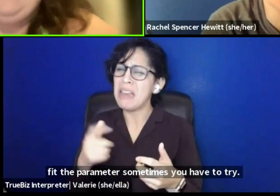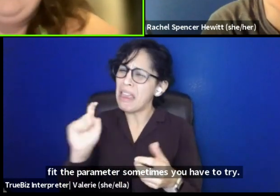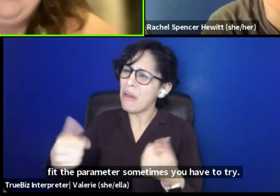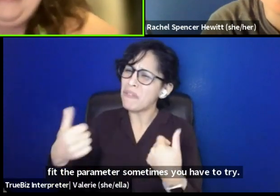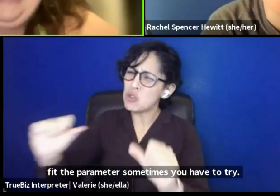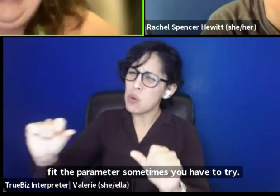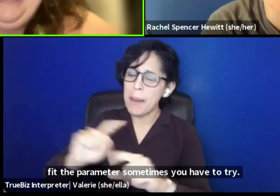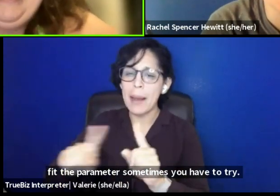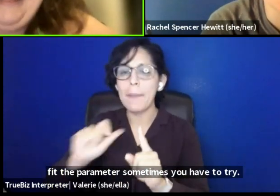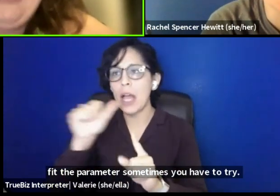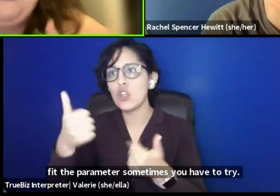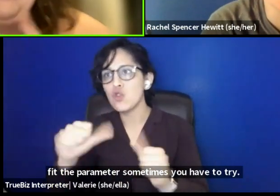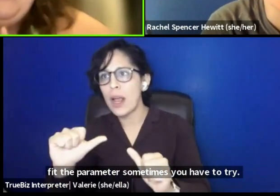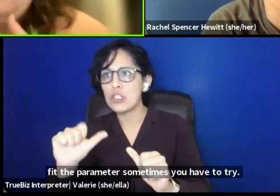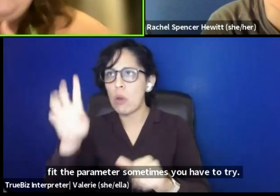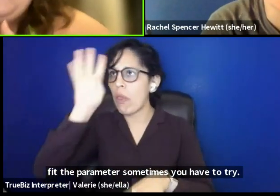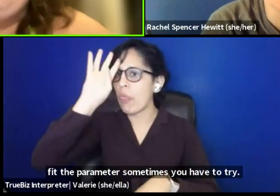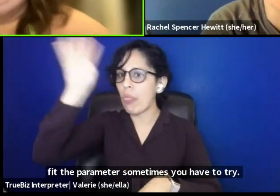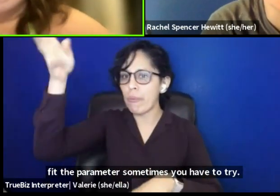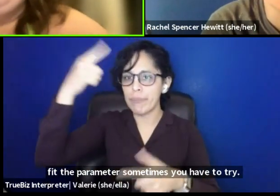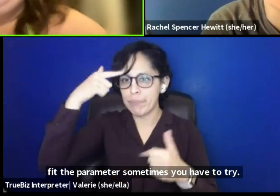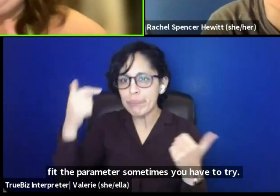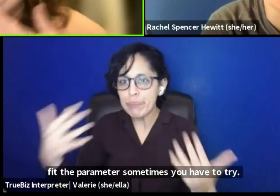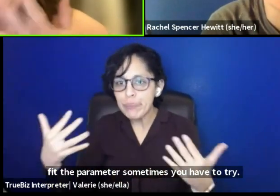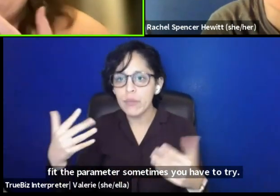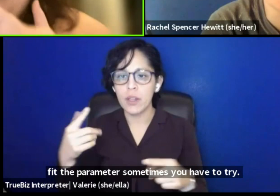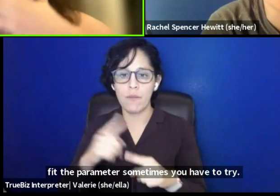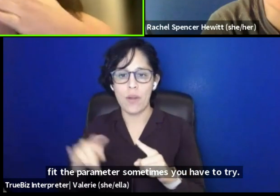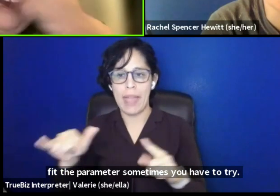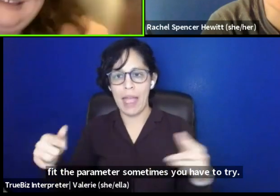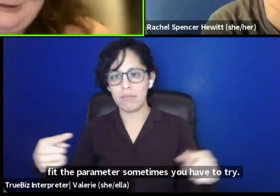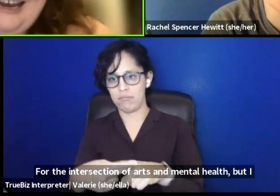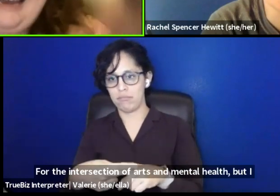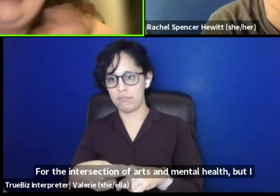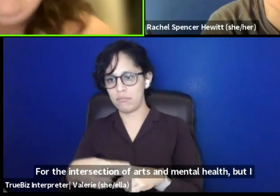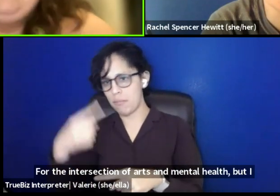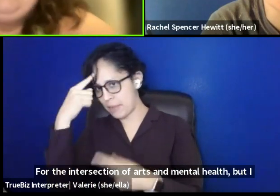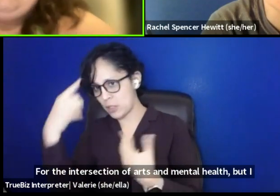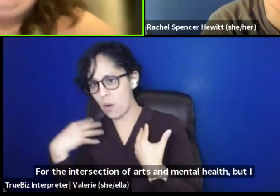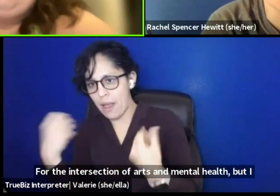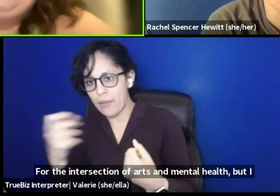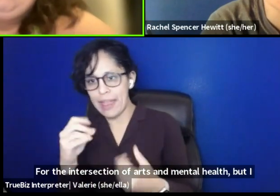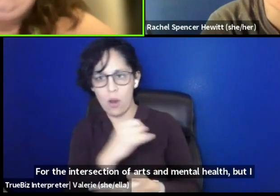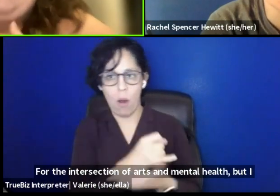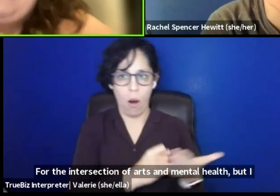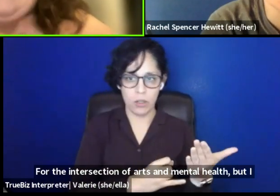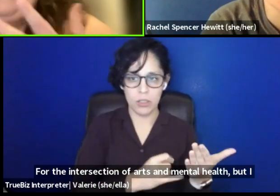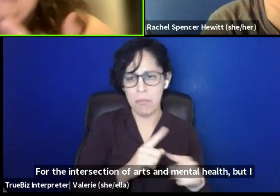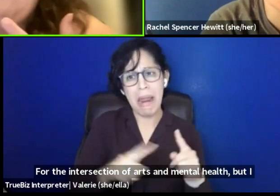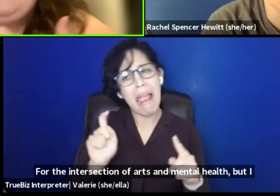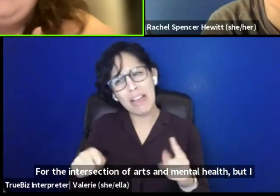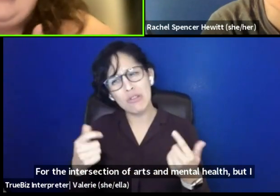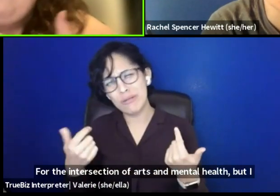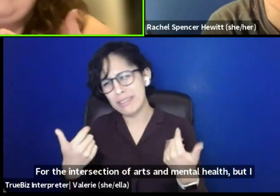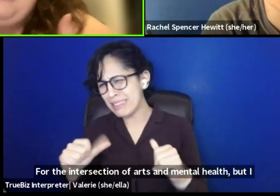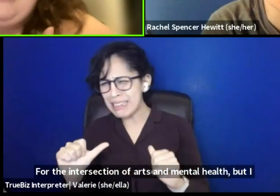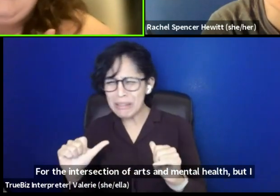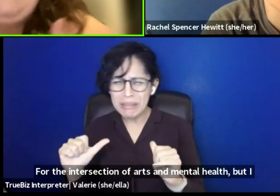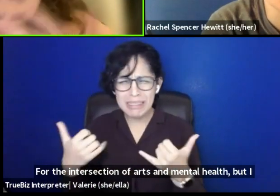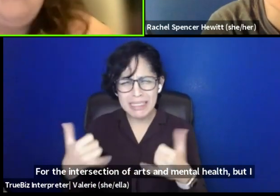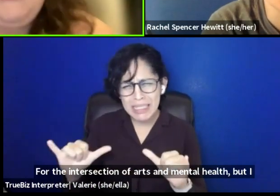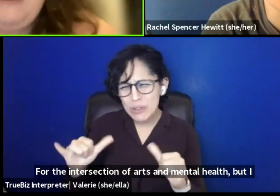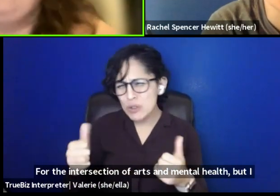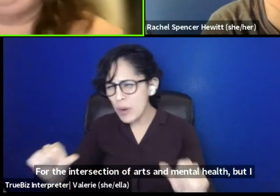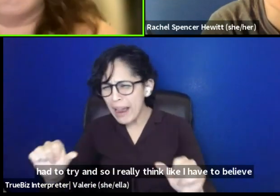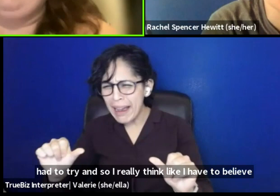for mental health for the intersection of arts and mental health, but I had to try. Um, so I really think like, I have to believe in the